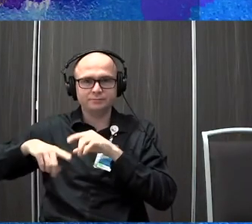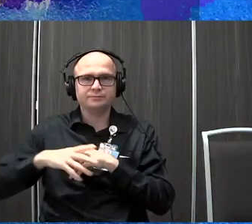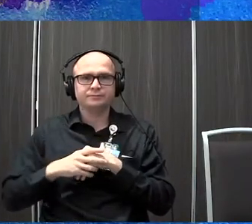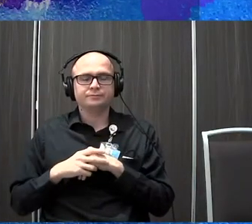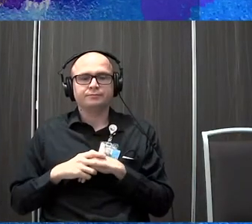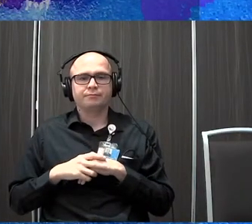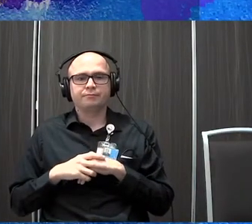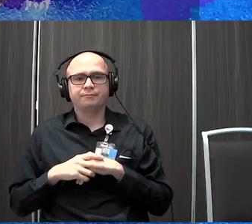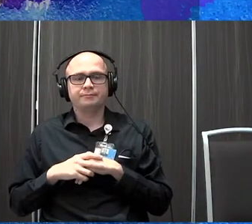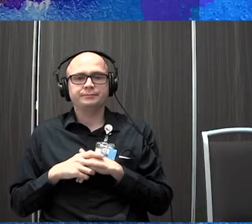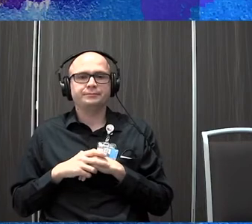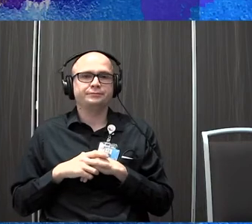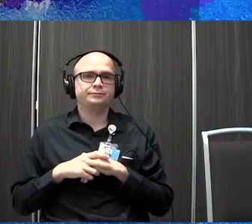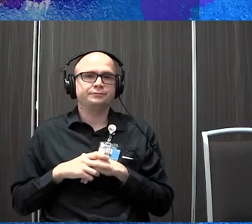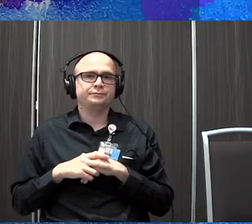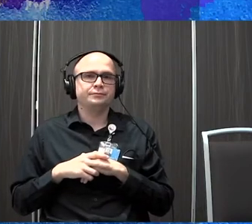balanced standpoint.